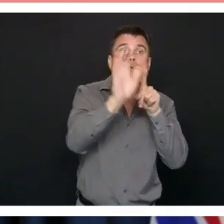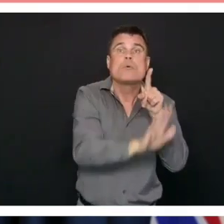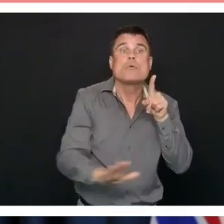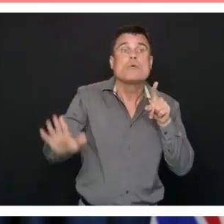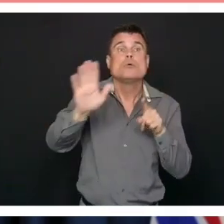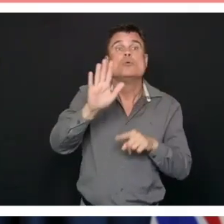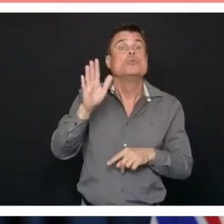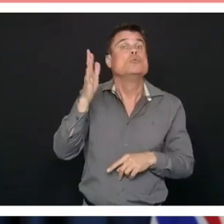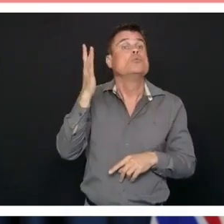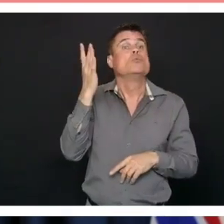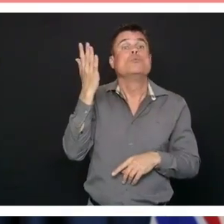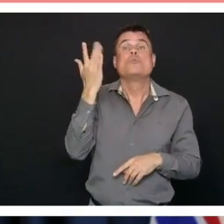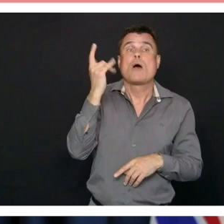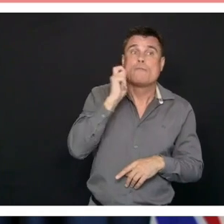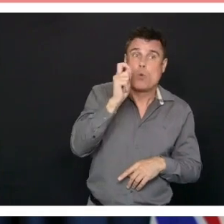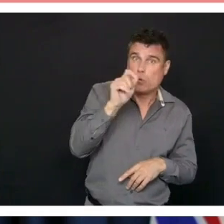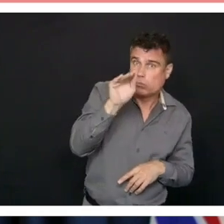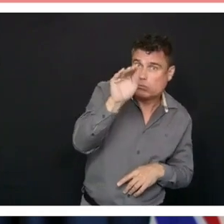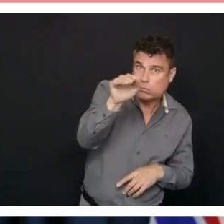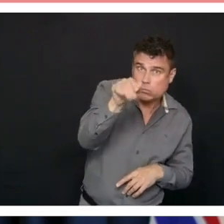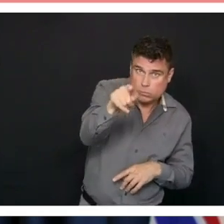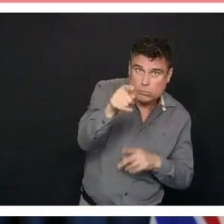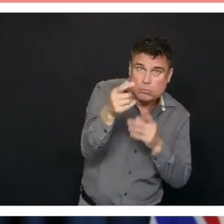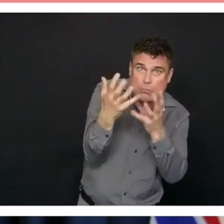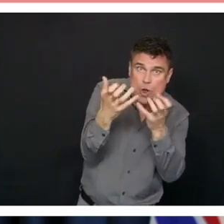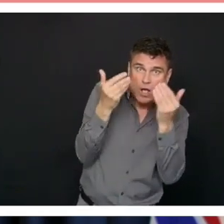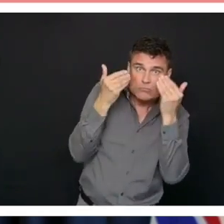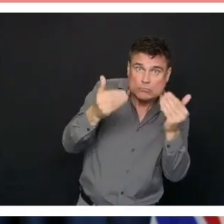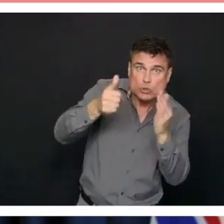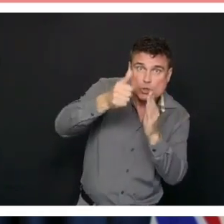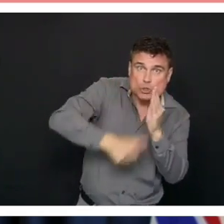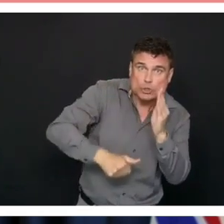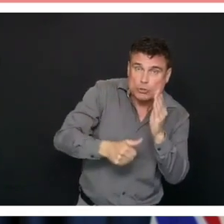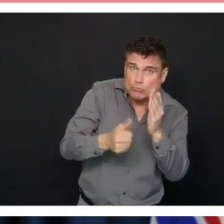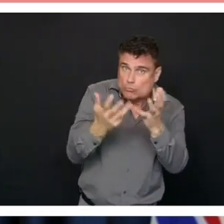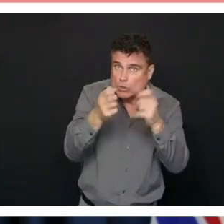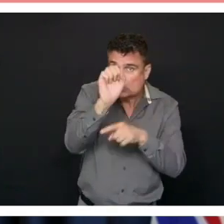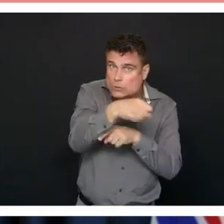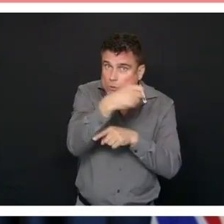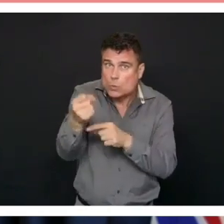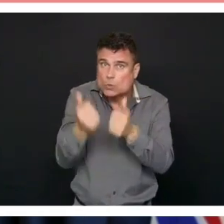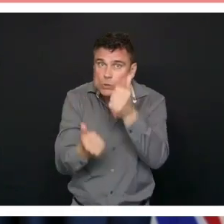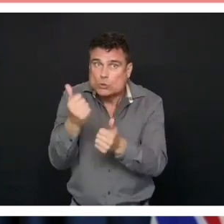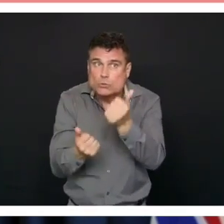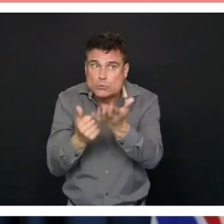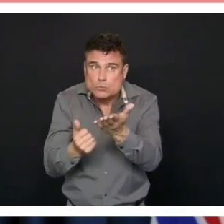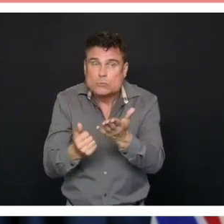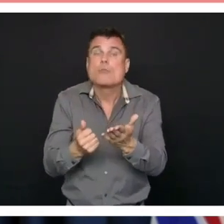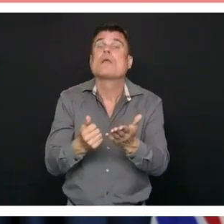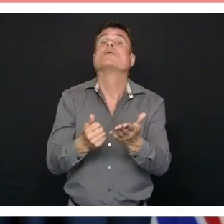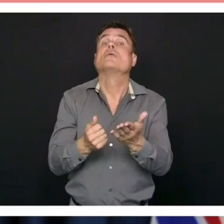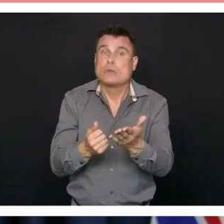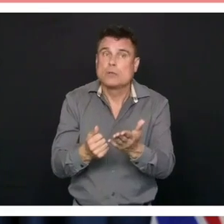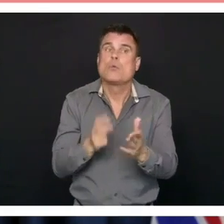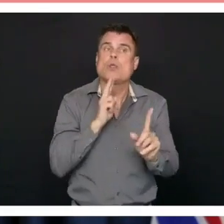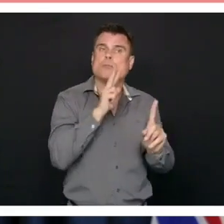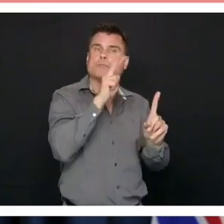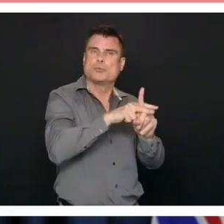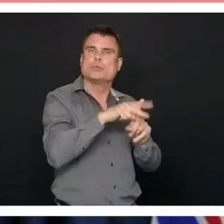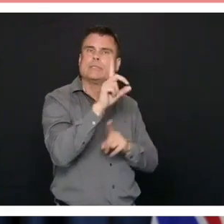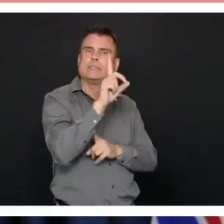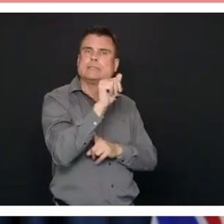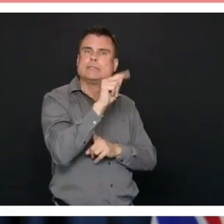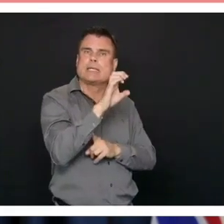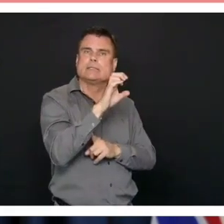be just to make sure they still want to go forward with the surgeries or are they also going to be rebooked and at a specific date? What can people